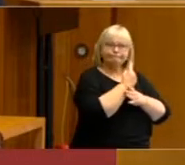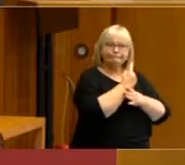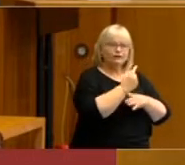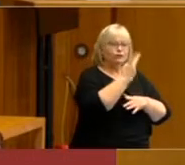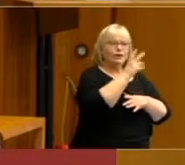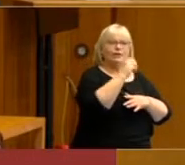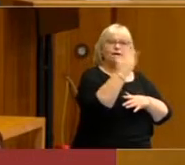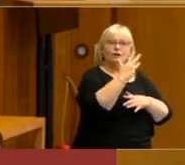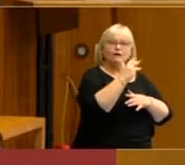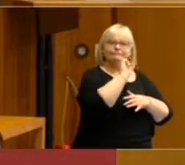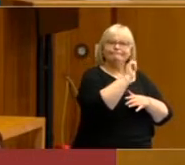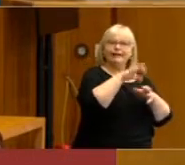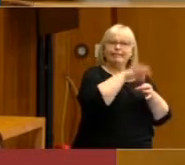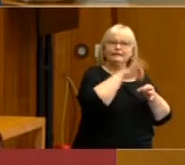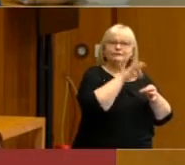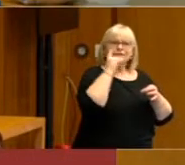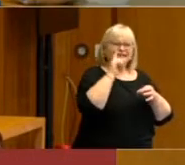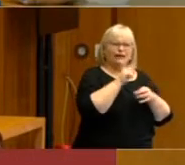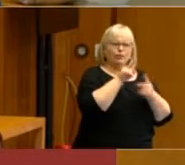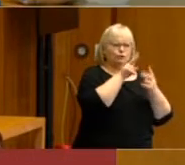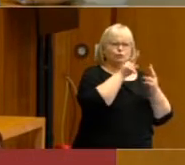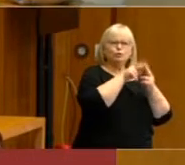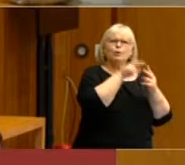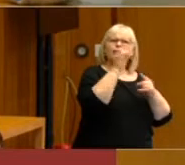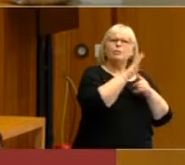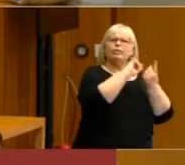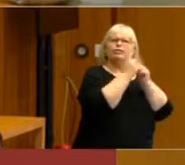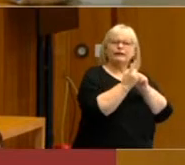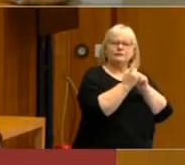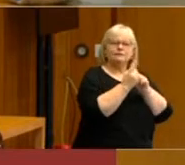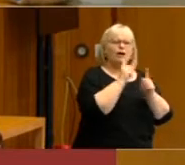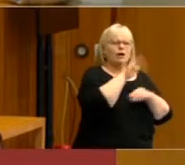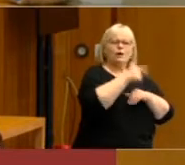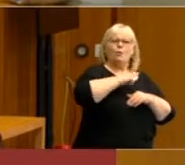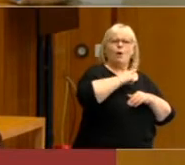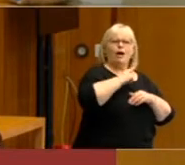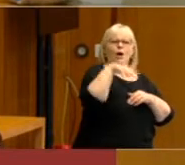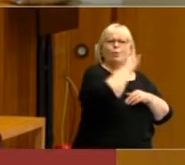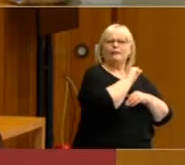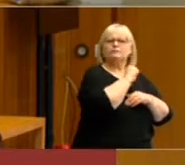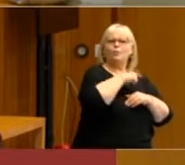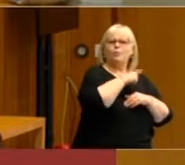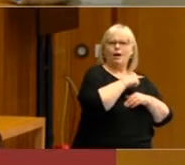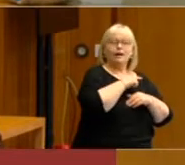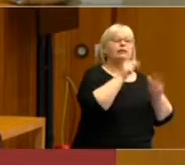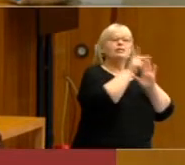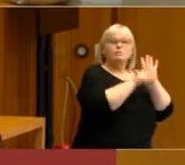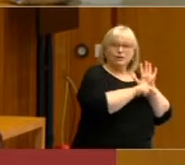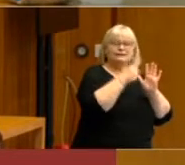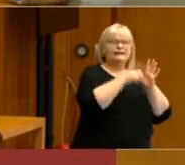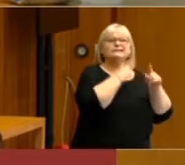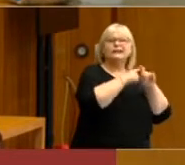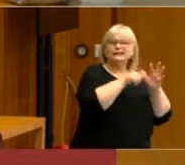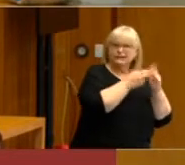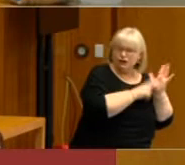federal election and we'll look at the two major issues which determined the outcome of that election which were the policies and taxation